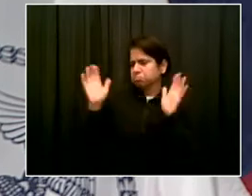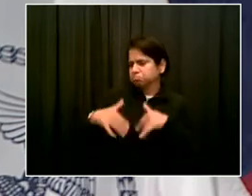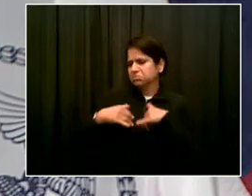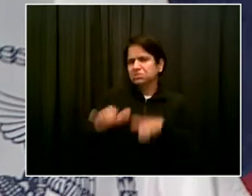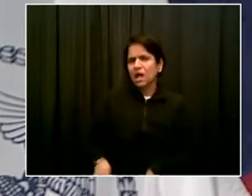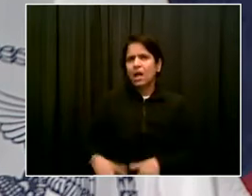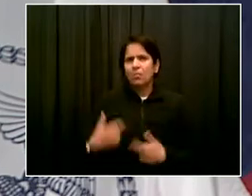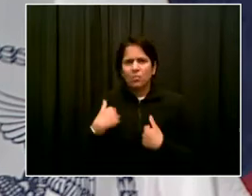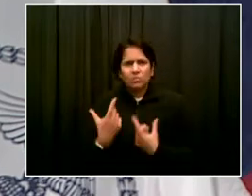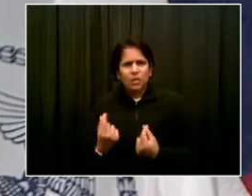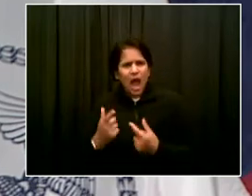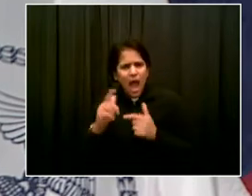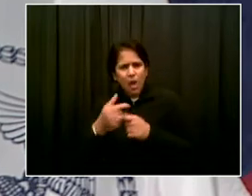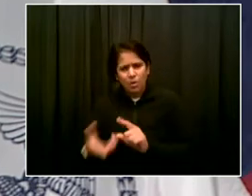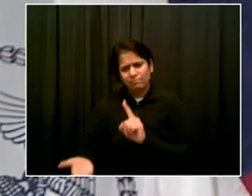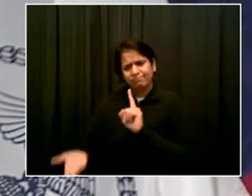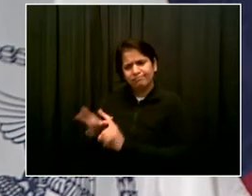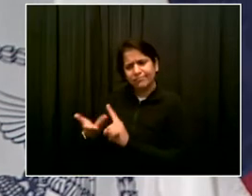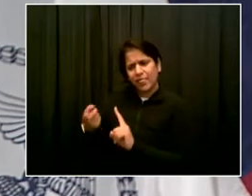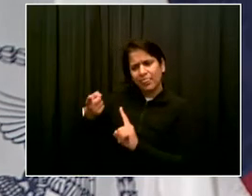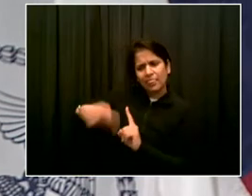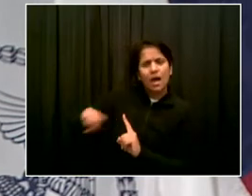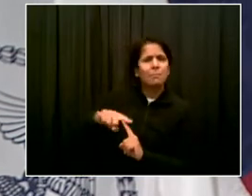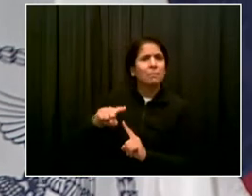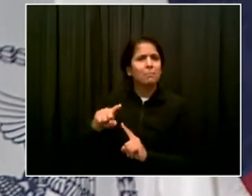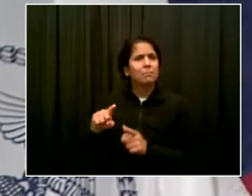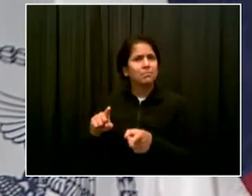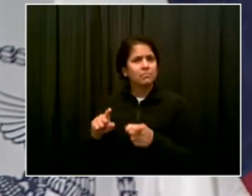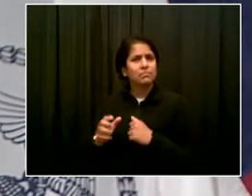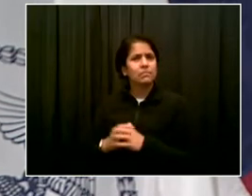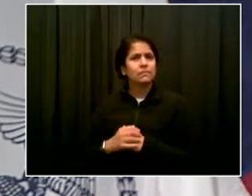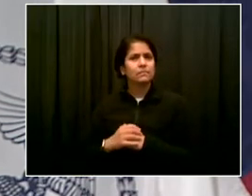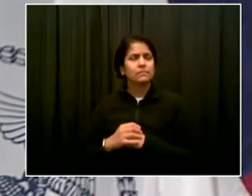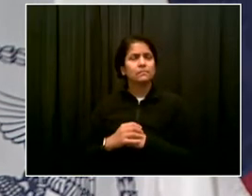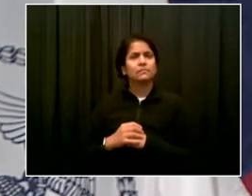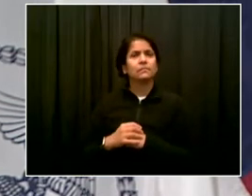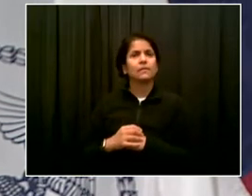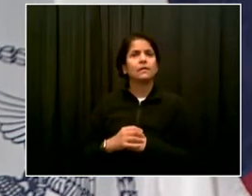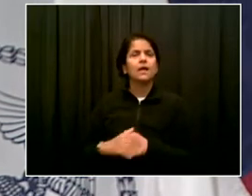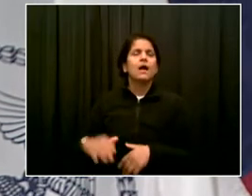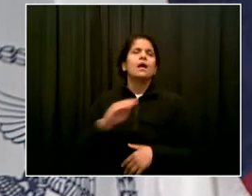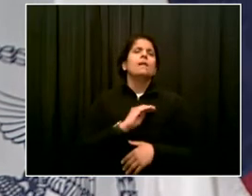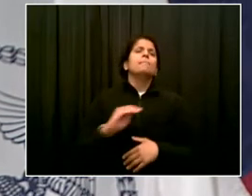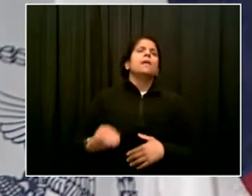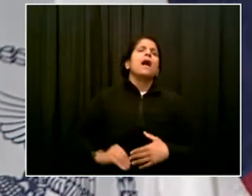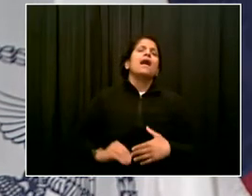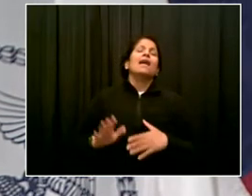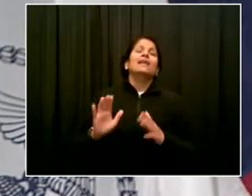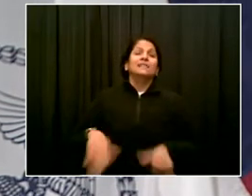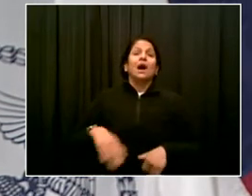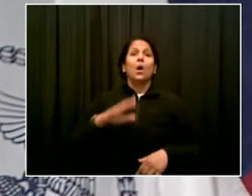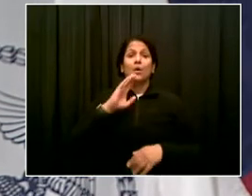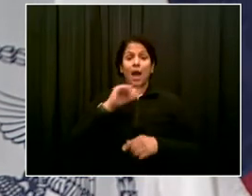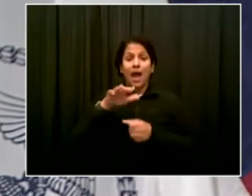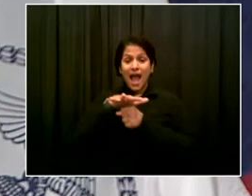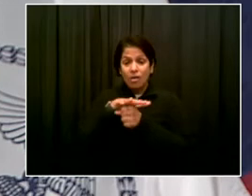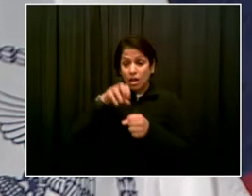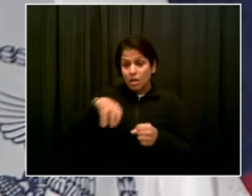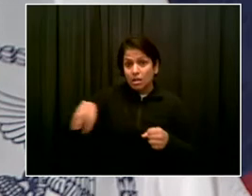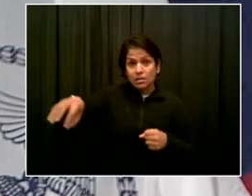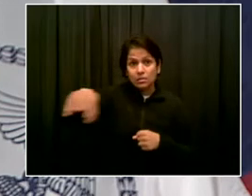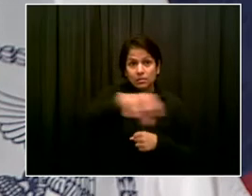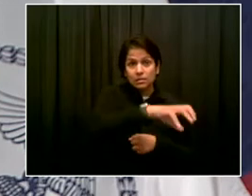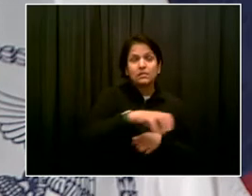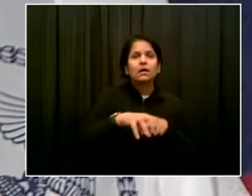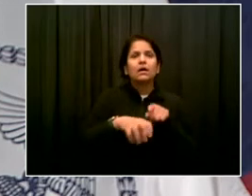um, any variety of, um, approaches for any given neighborhood. Look, if that's a message that helps